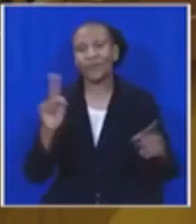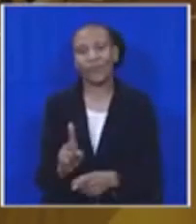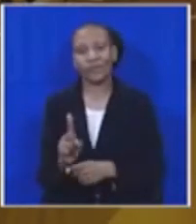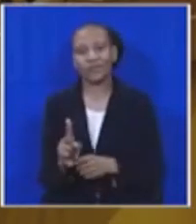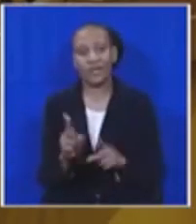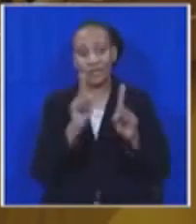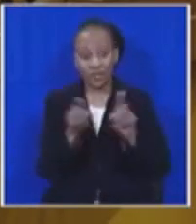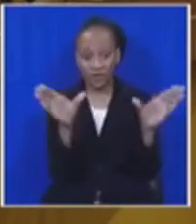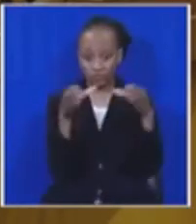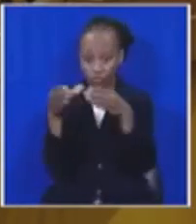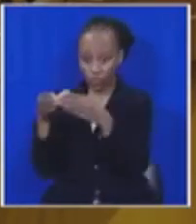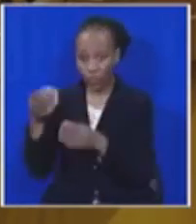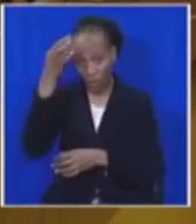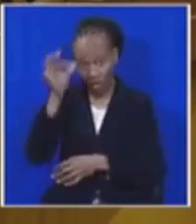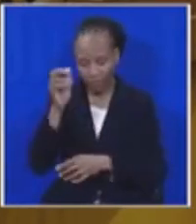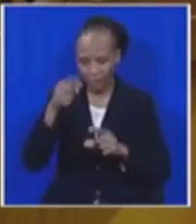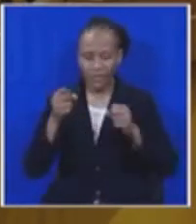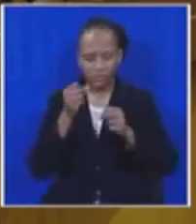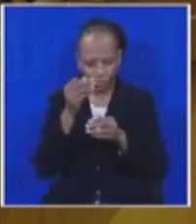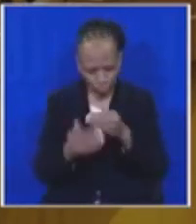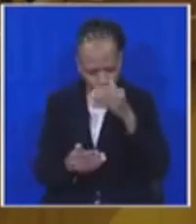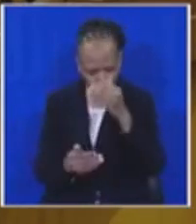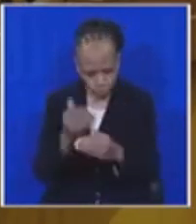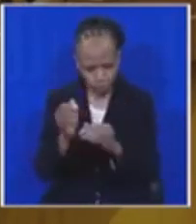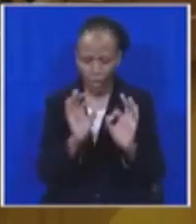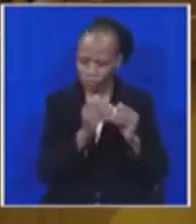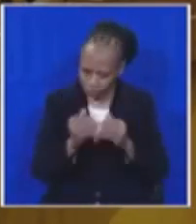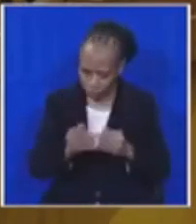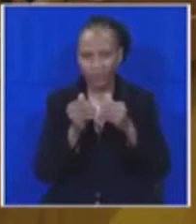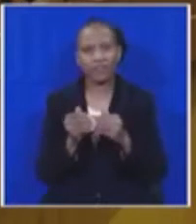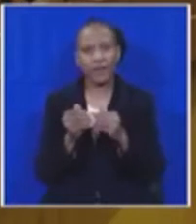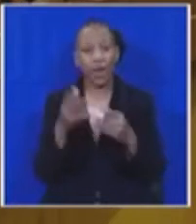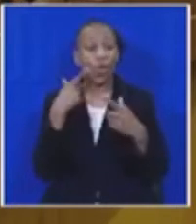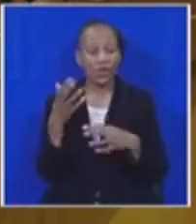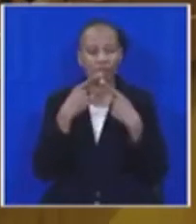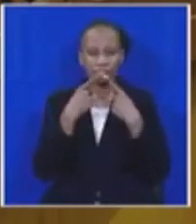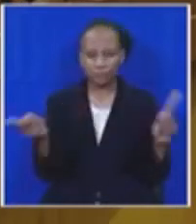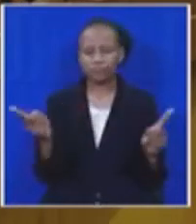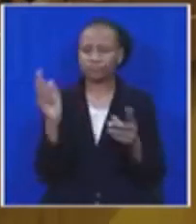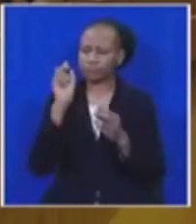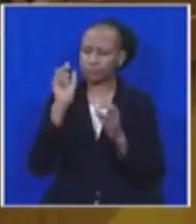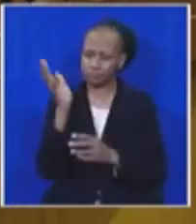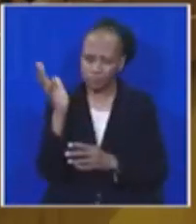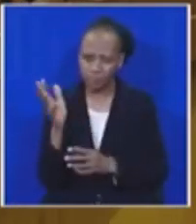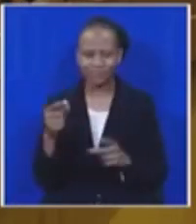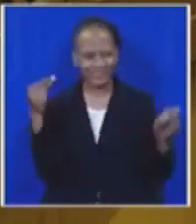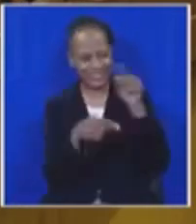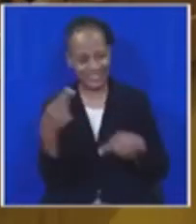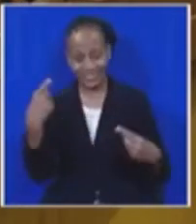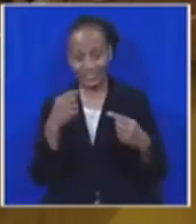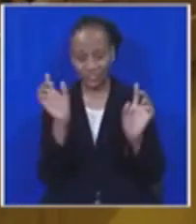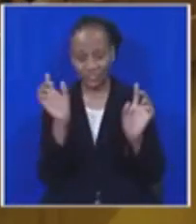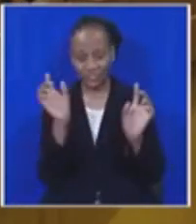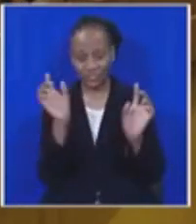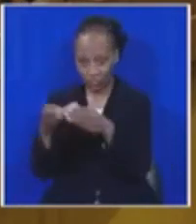arms of state should exercise care and caution with regards to public statements and pronouncements, criticizing one another, and